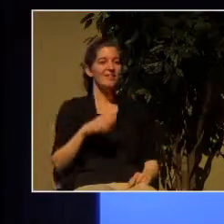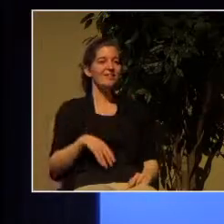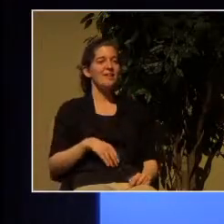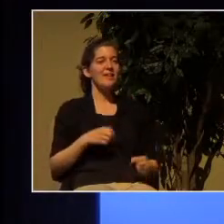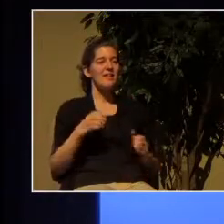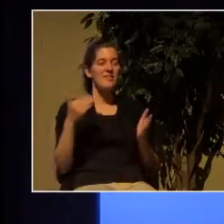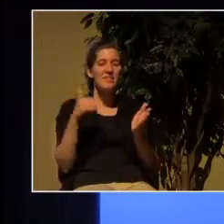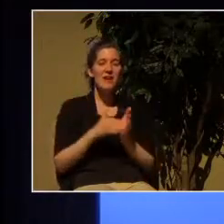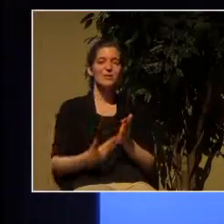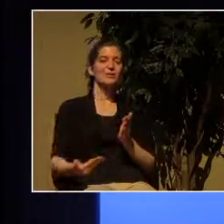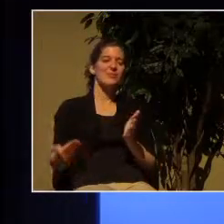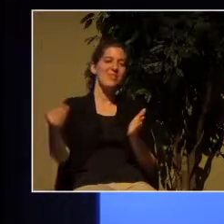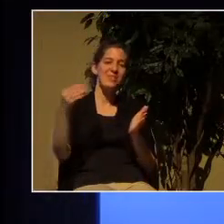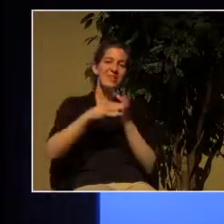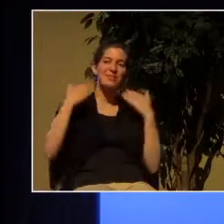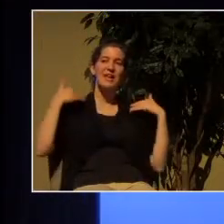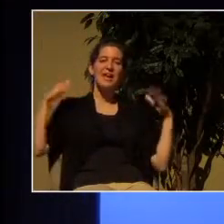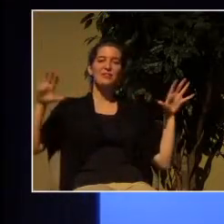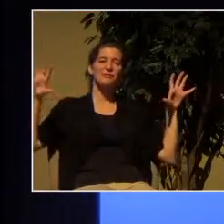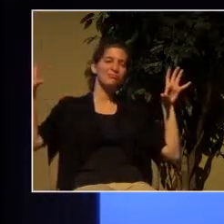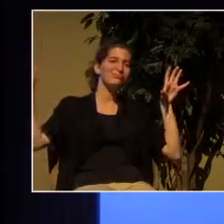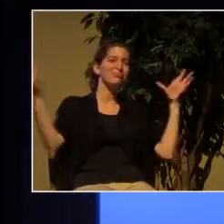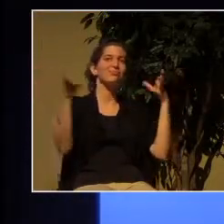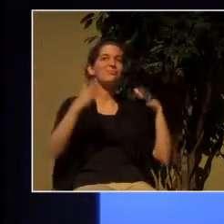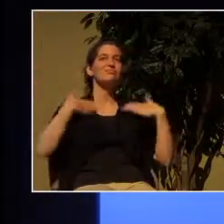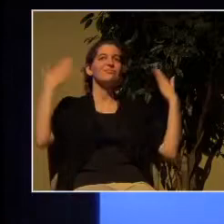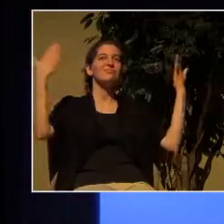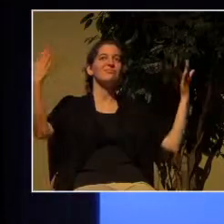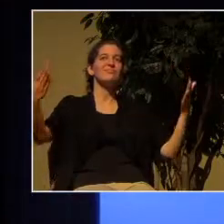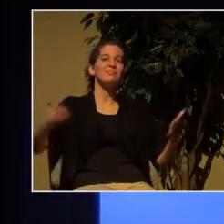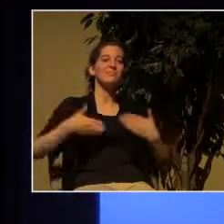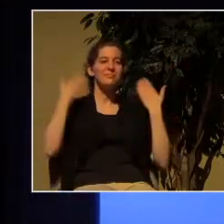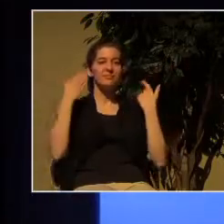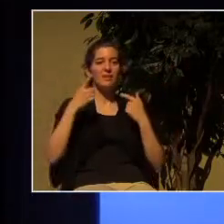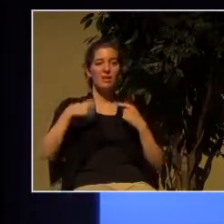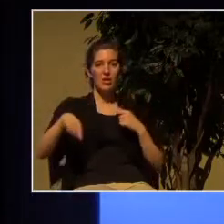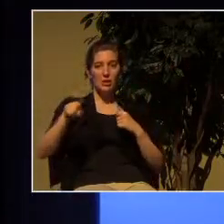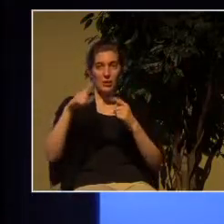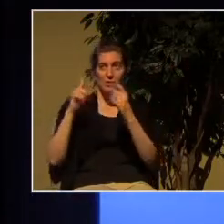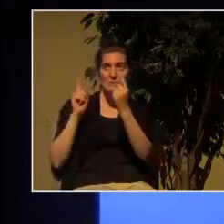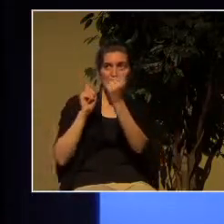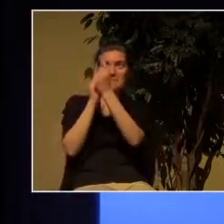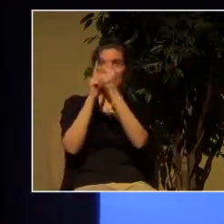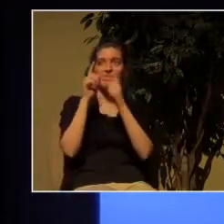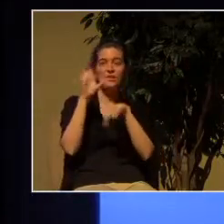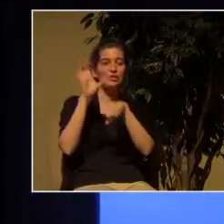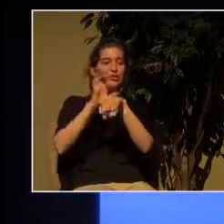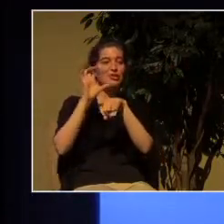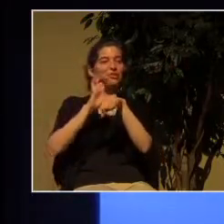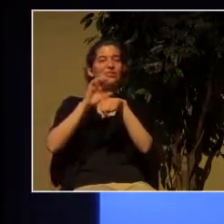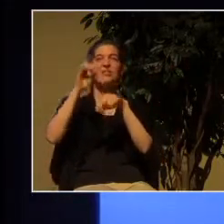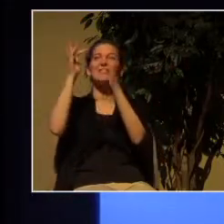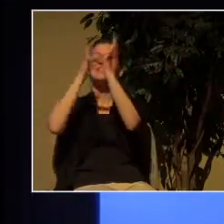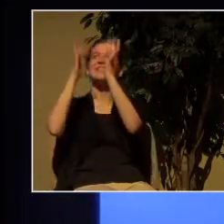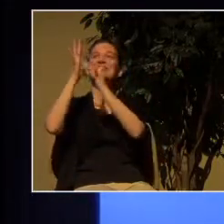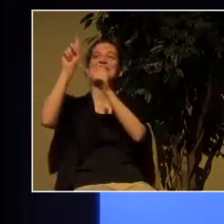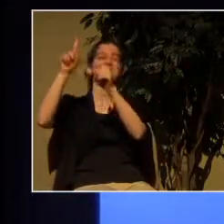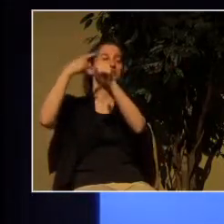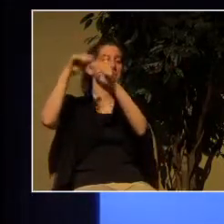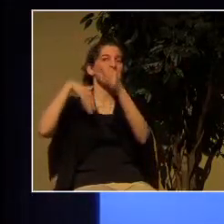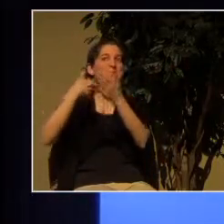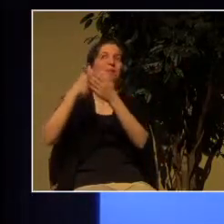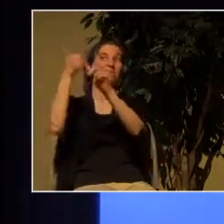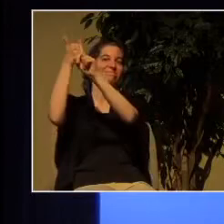angels in joyful assembly to the church of the firstborn whose names are written in heaven